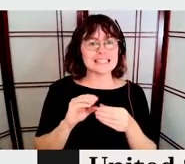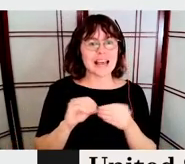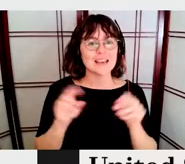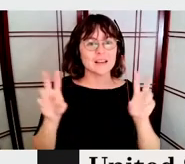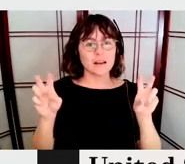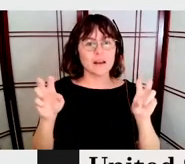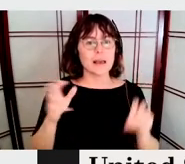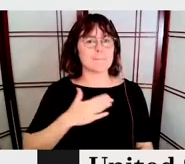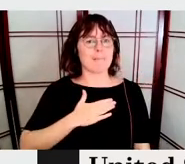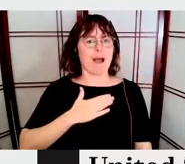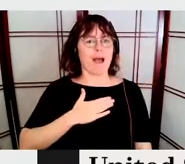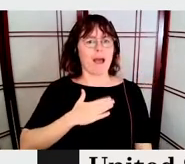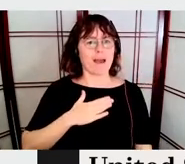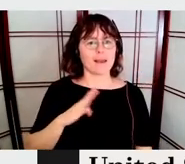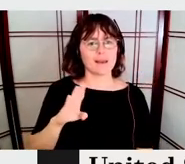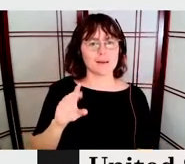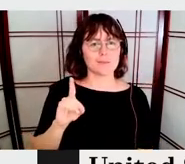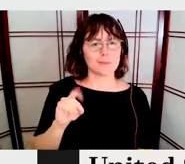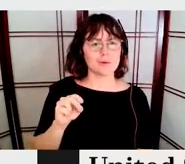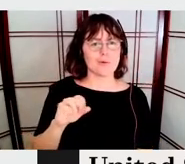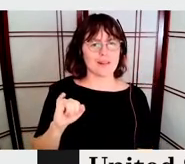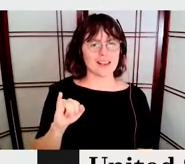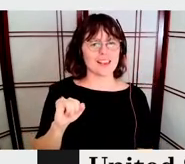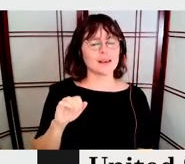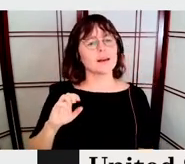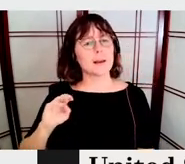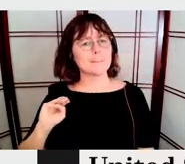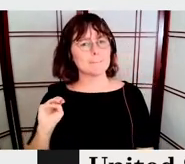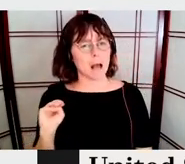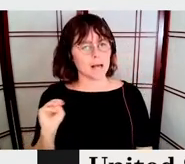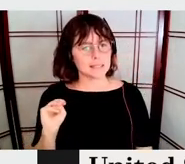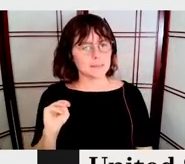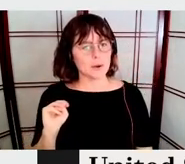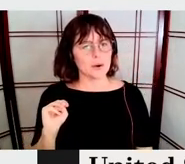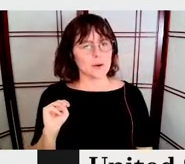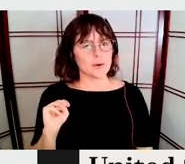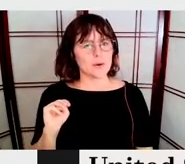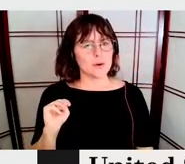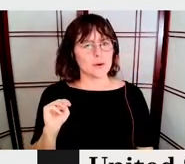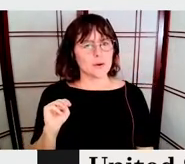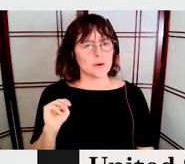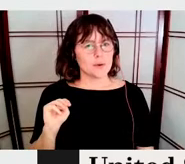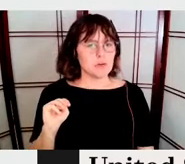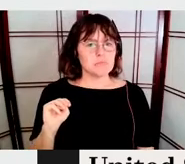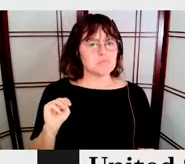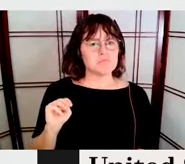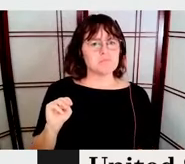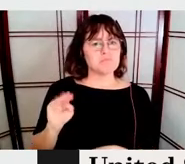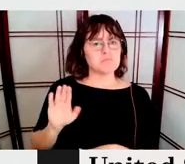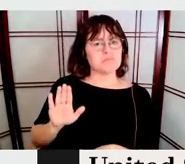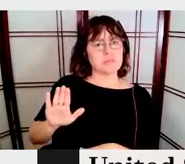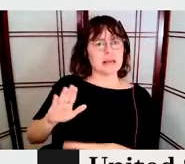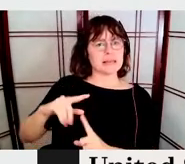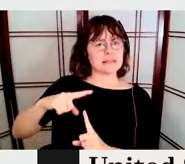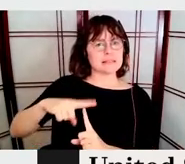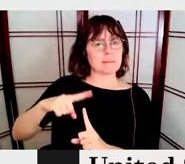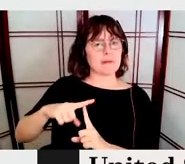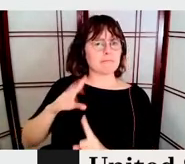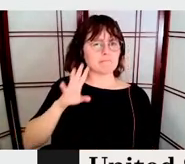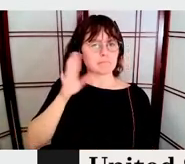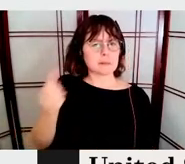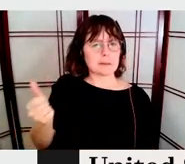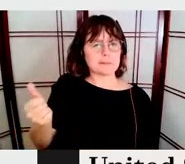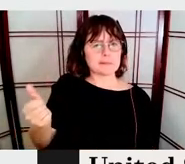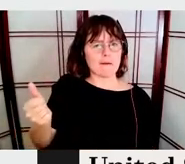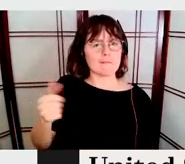Massimo was the kind of designer that make their own typefaces that he used. And the name that the Bodoni that he